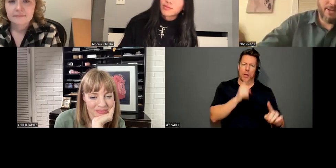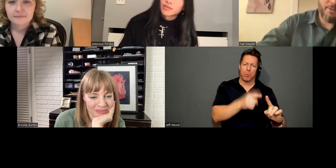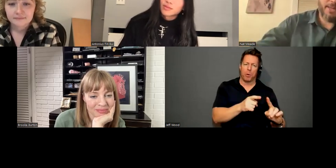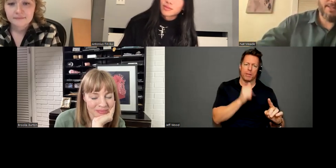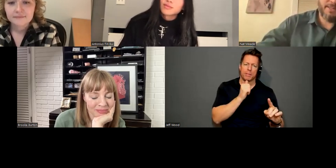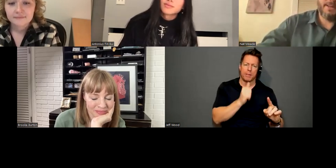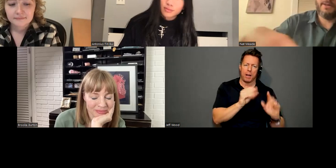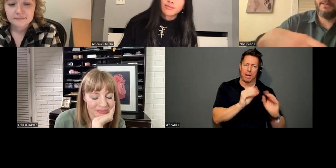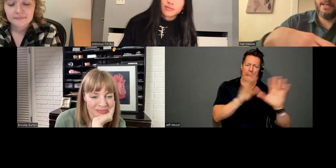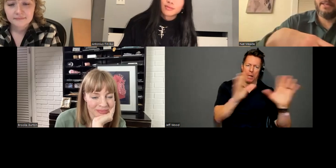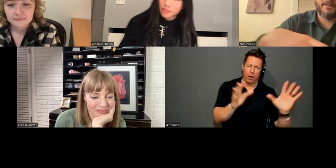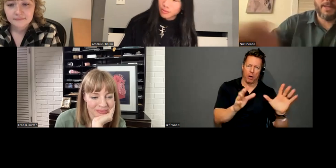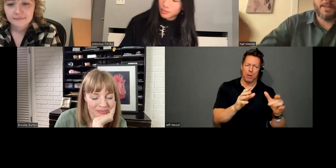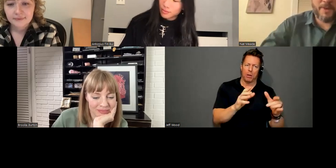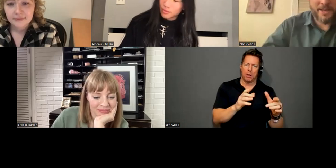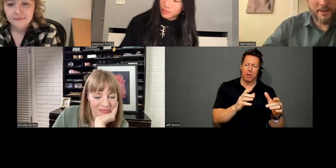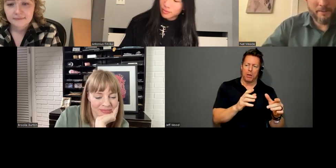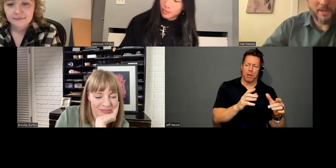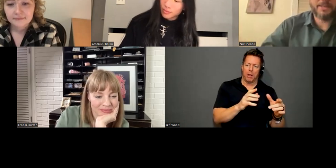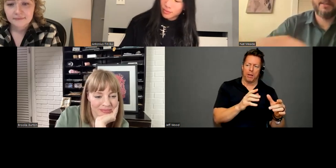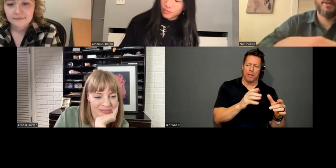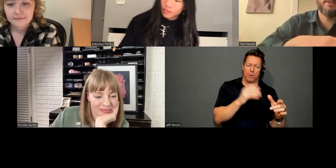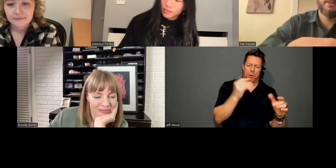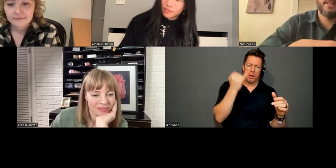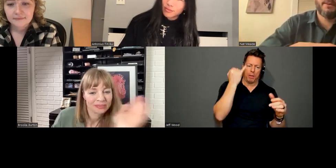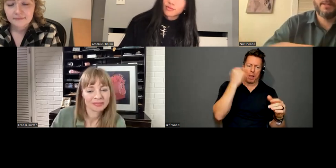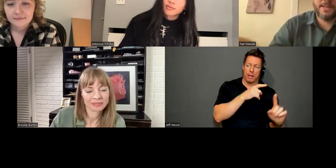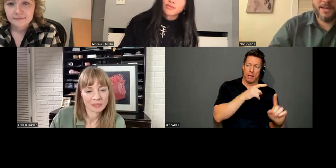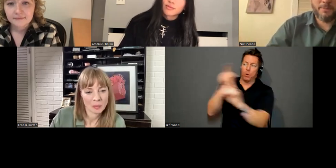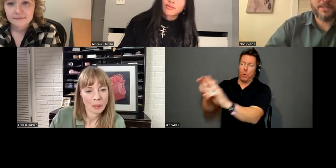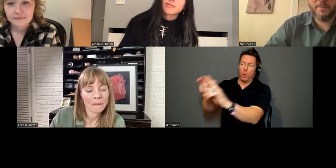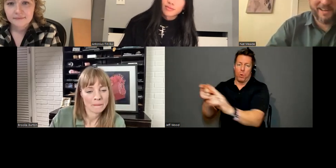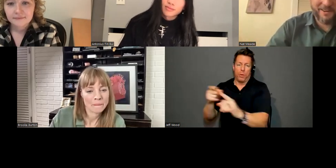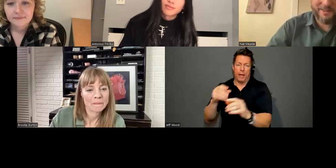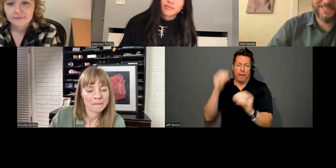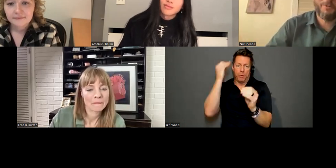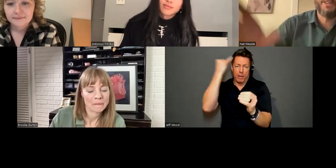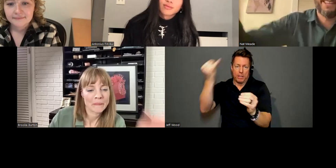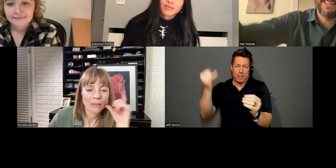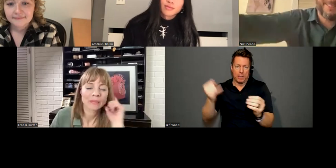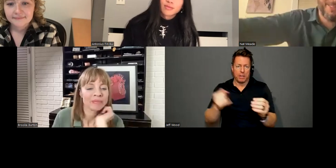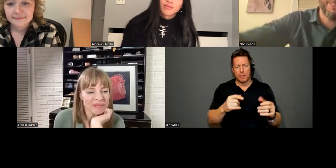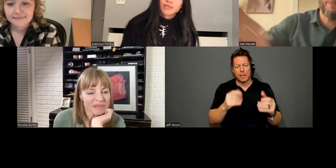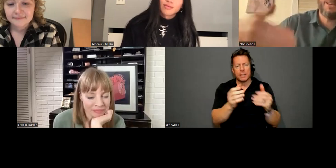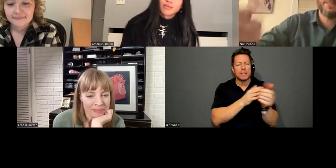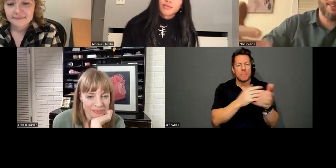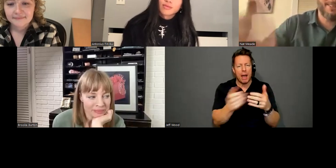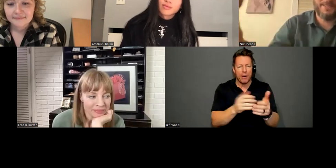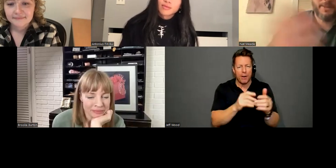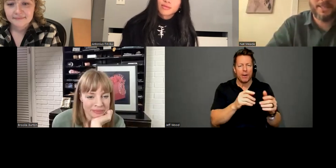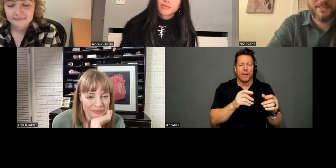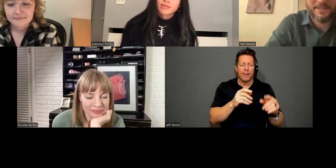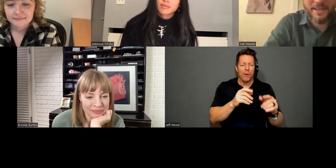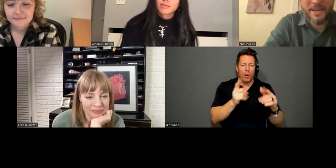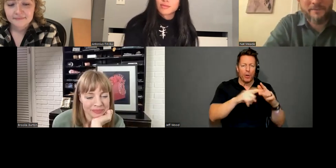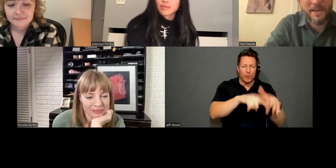the outcome is, you know, and it, and it doesn't really matter. And I tell my students that all the time. It doesn't matter. Is it where you get to, like where it starts